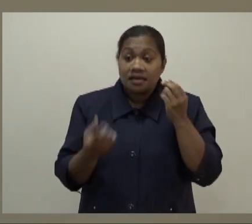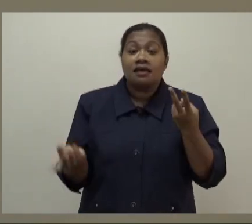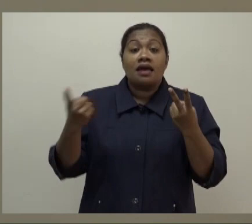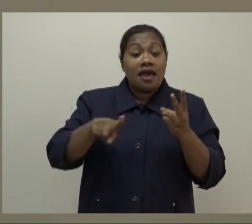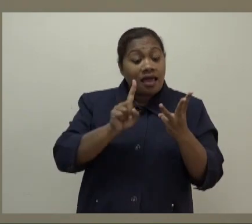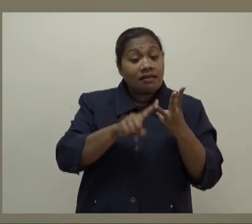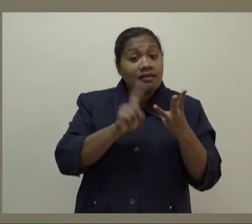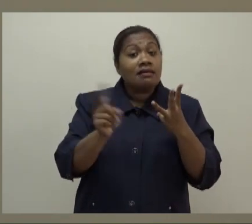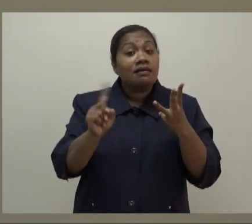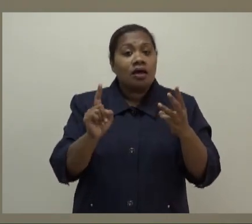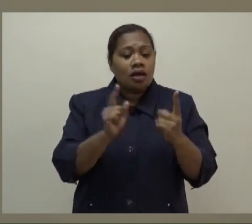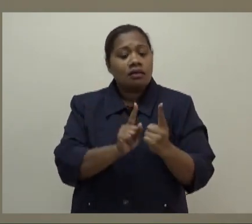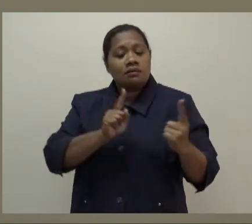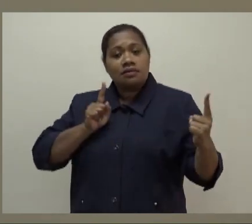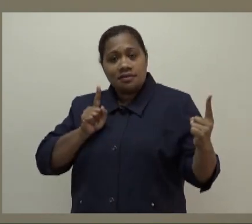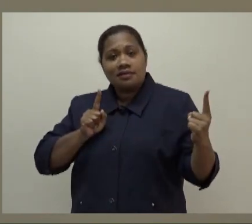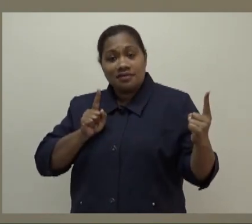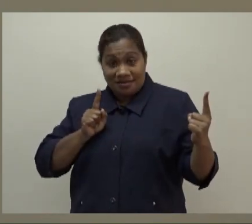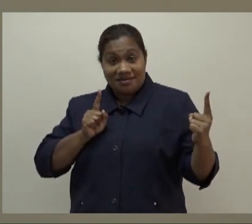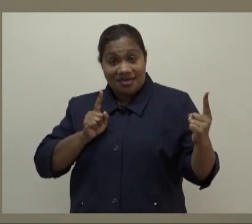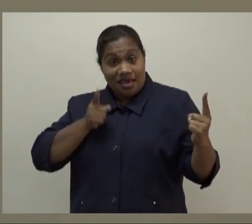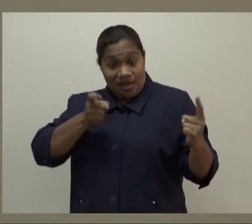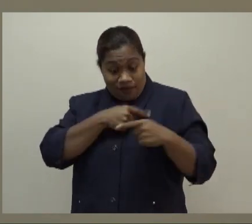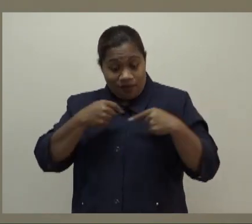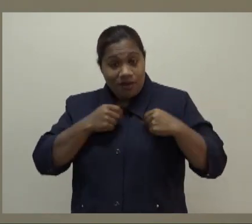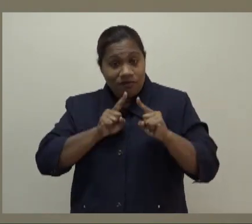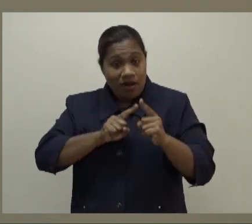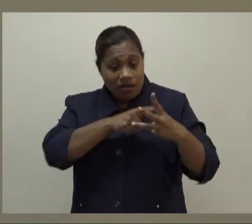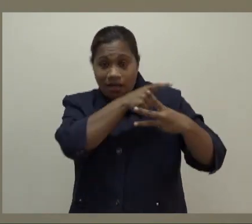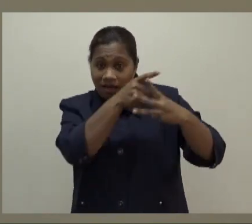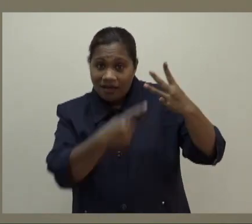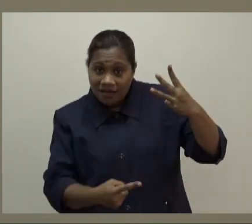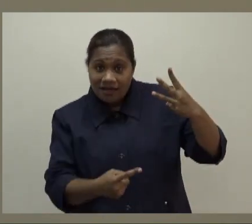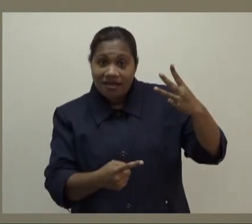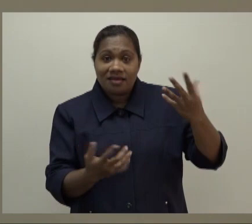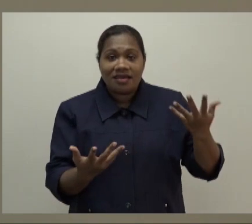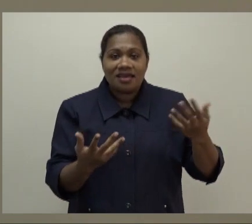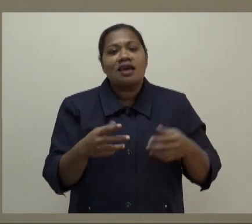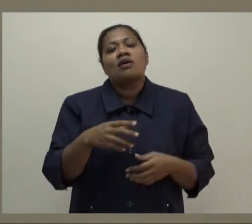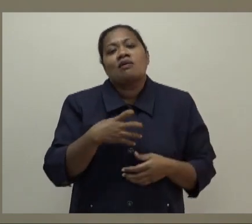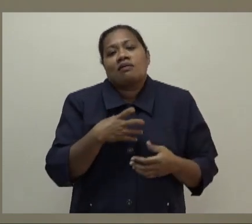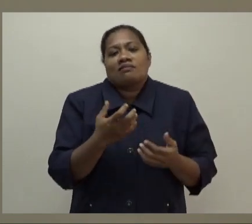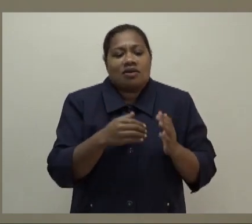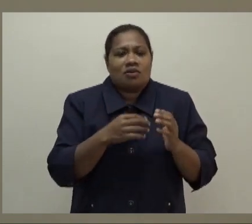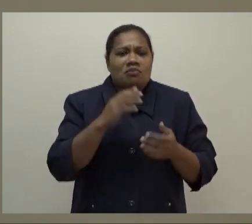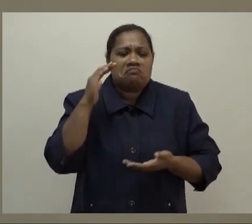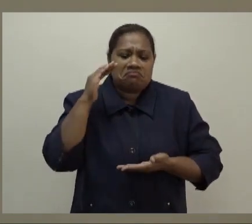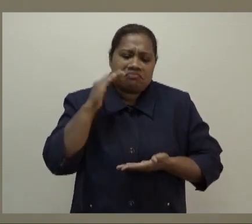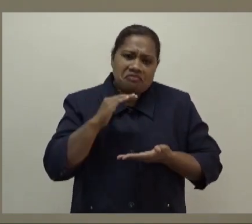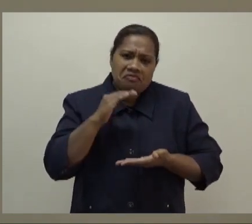further along the way, and we probably will need much less mandating of all those measures.